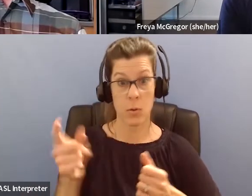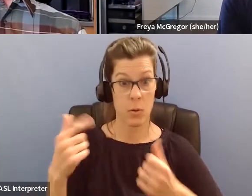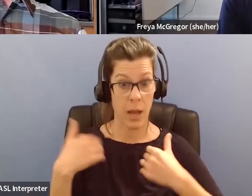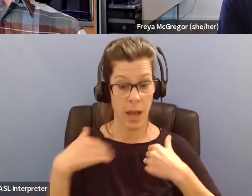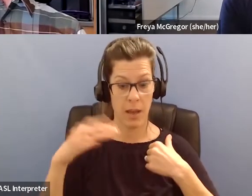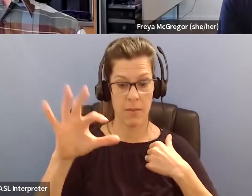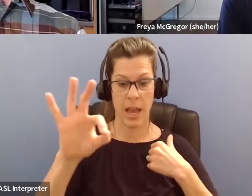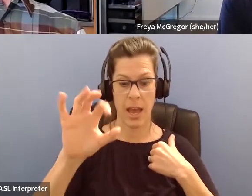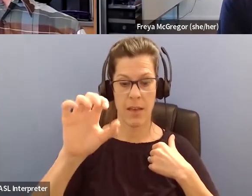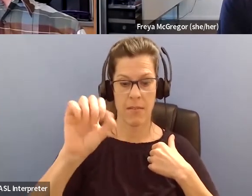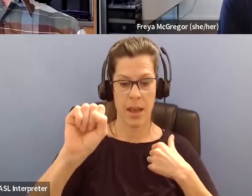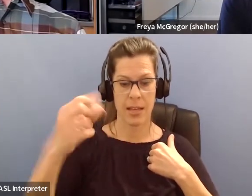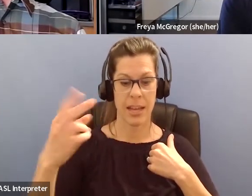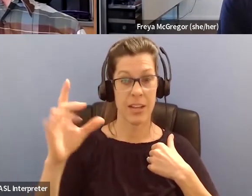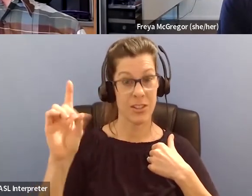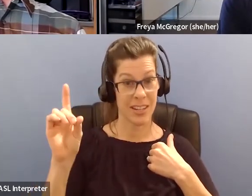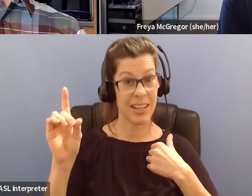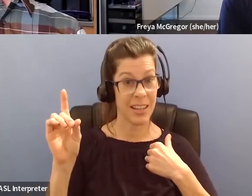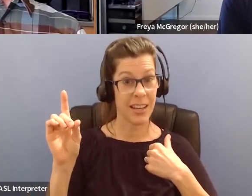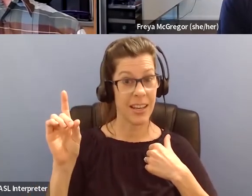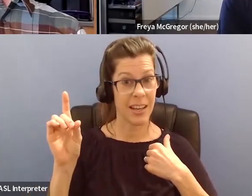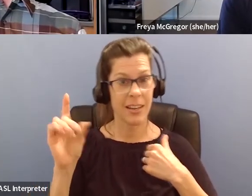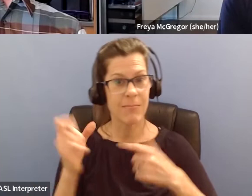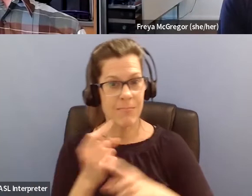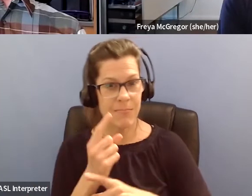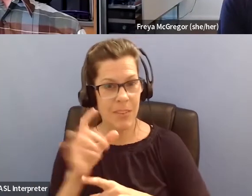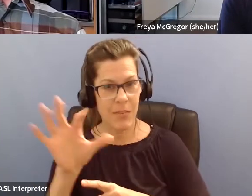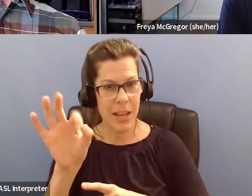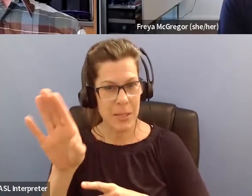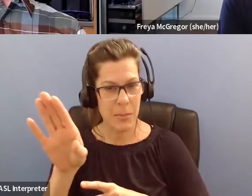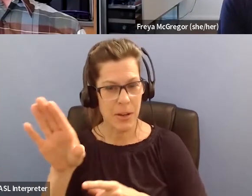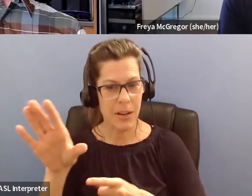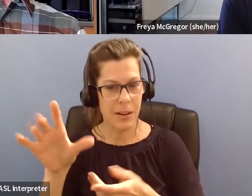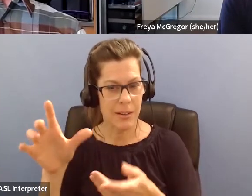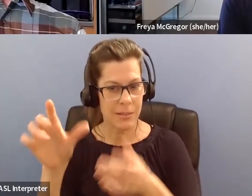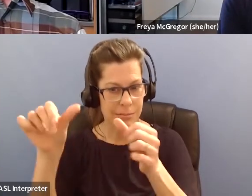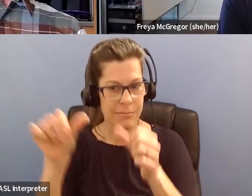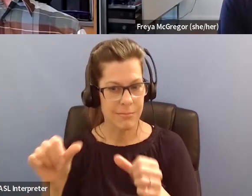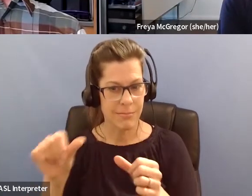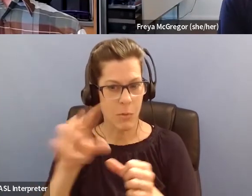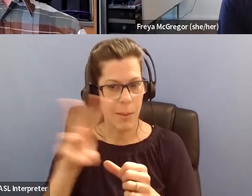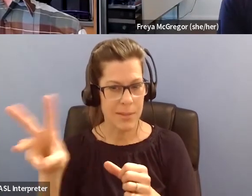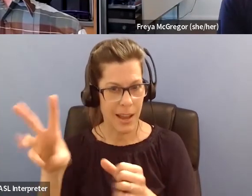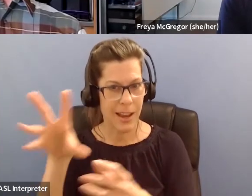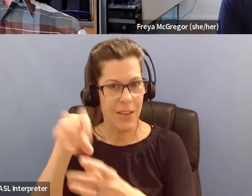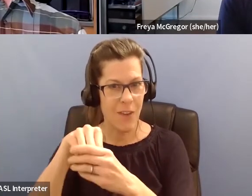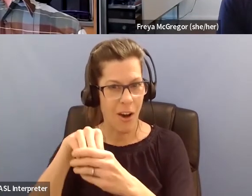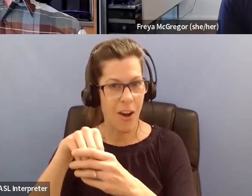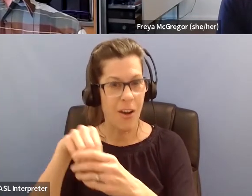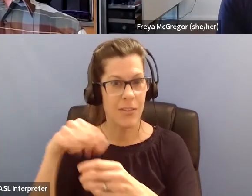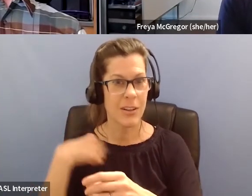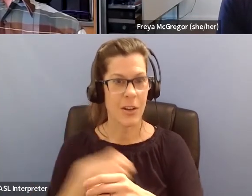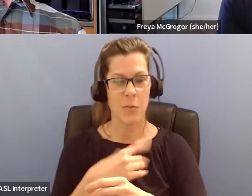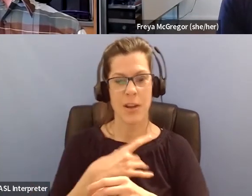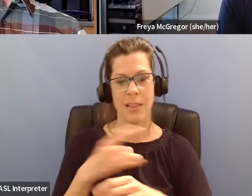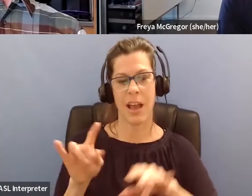on a Facebook page. So I, we always are talking about, you know, we like to make fun of